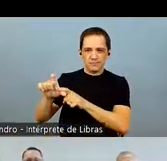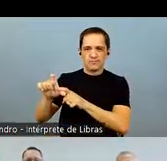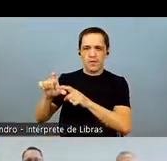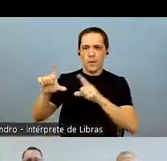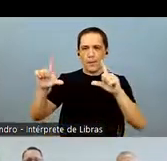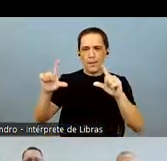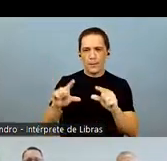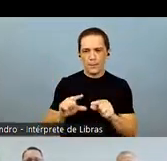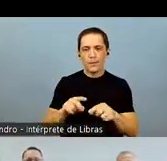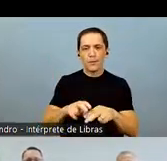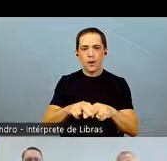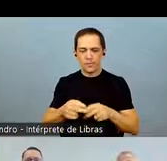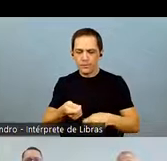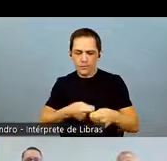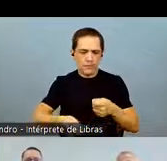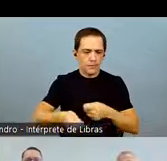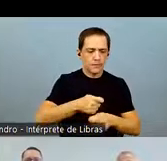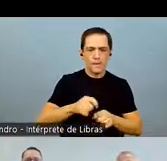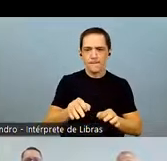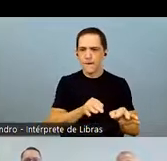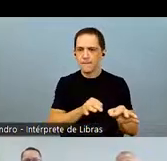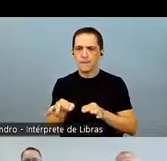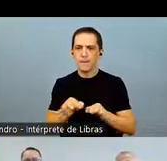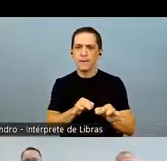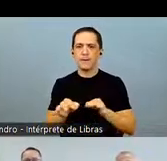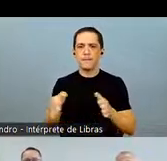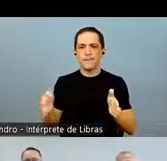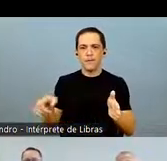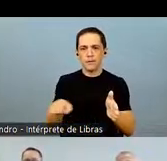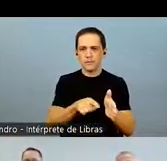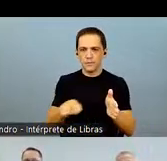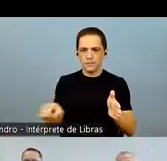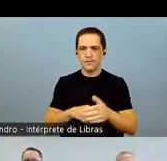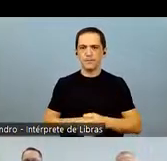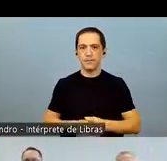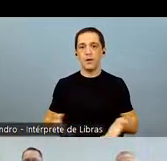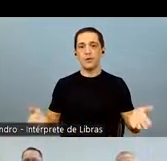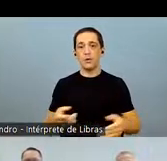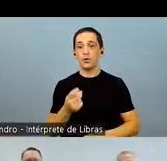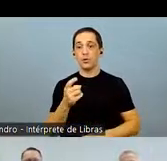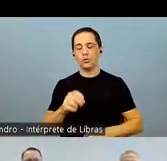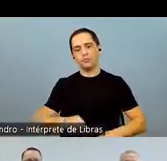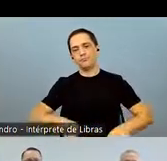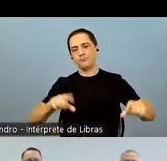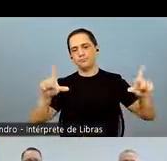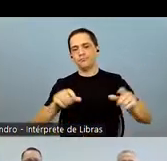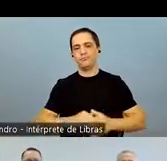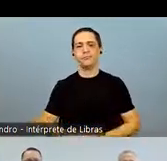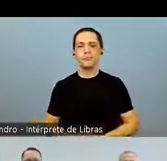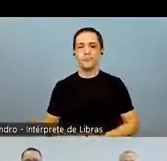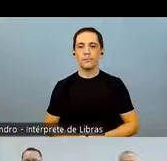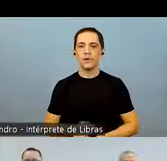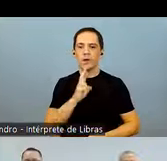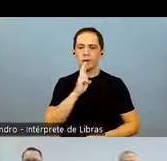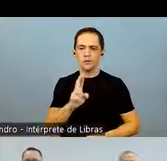reduction reflected mainly the period's cash generation. To conclude this session, we